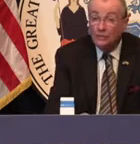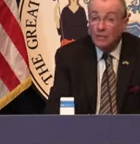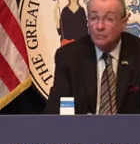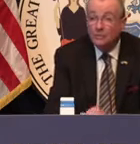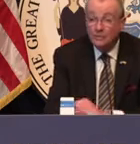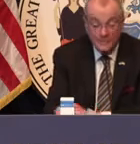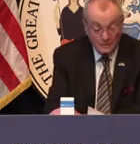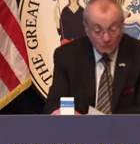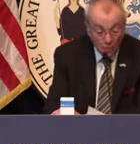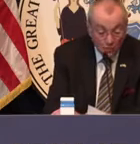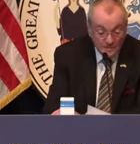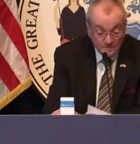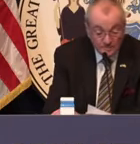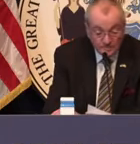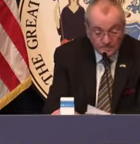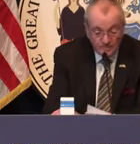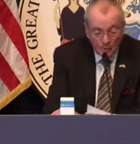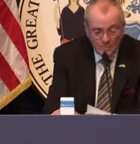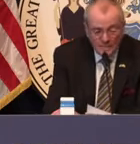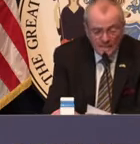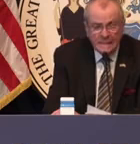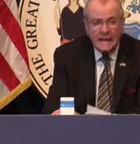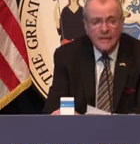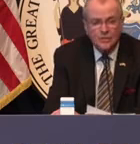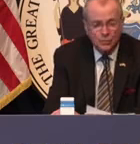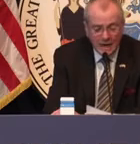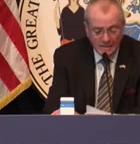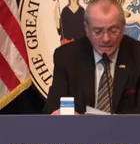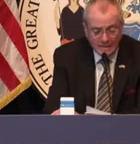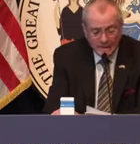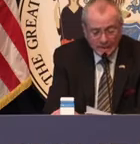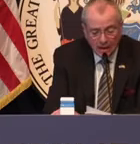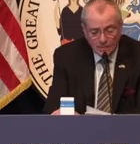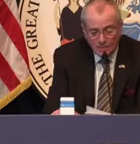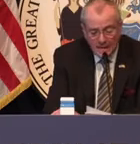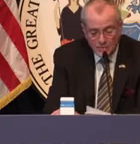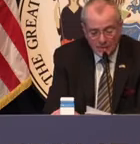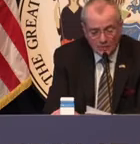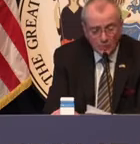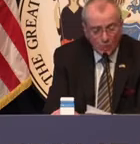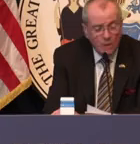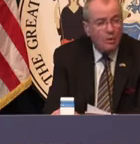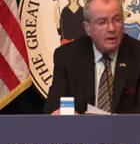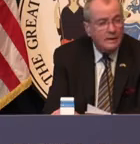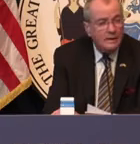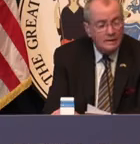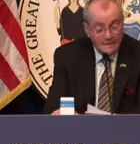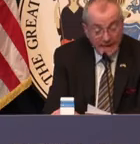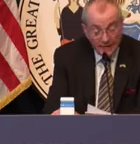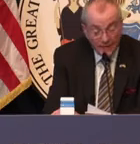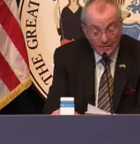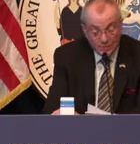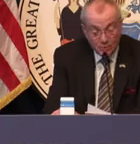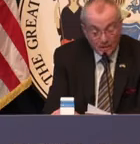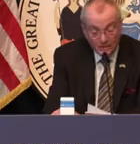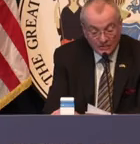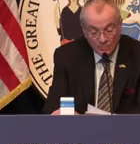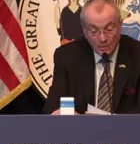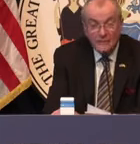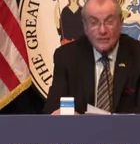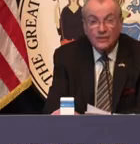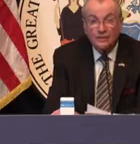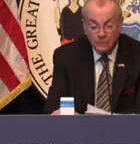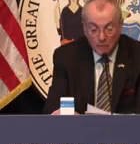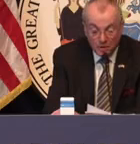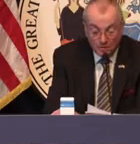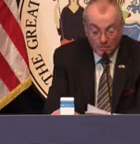take more steps forward. We've been engaged directly over the past weeks with Walmart to add them to our list